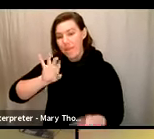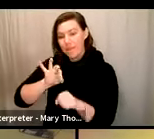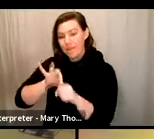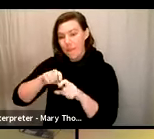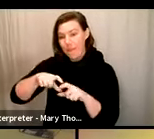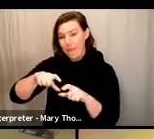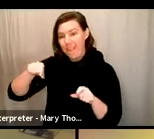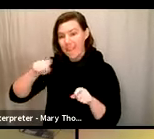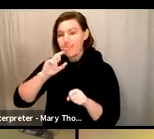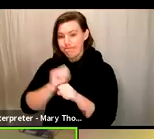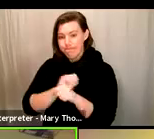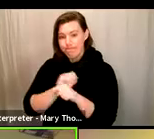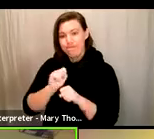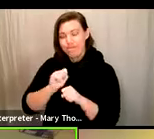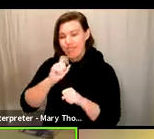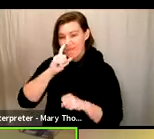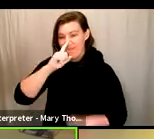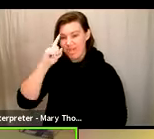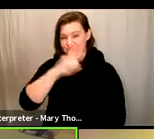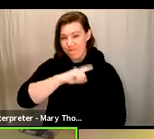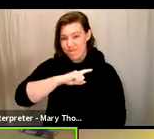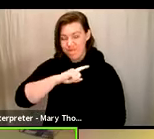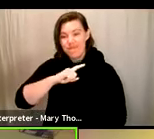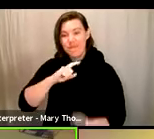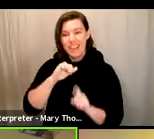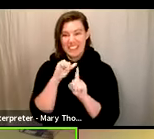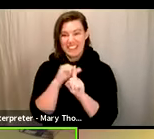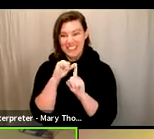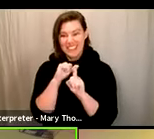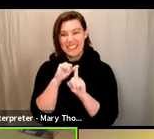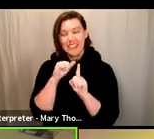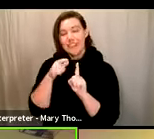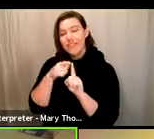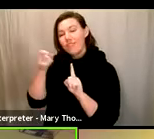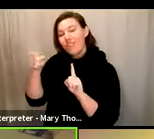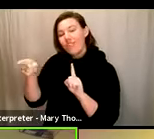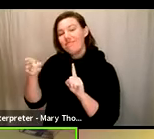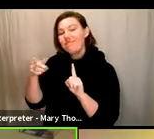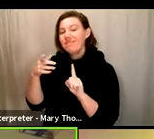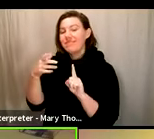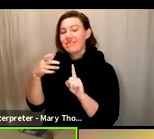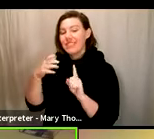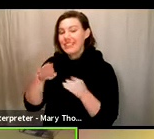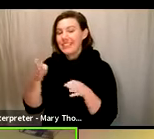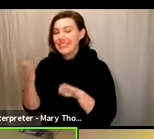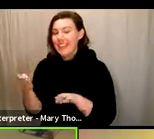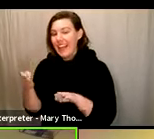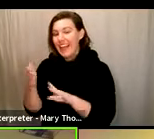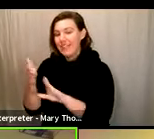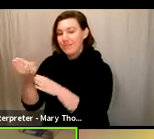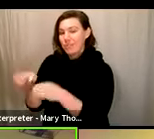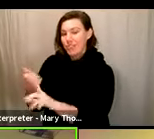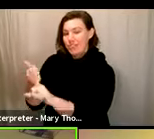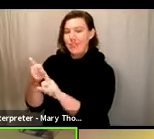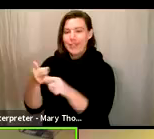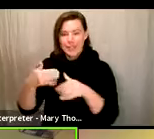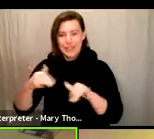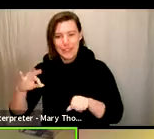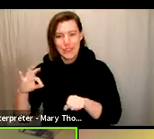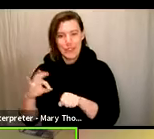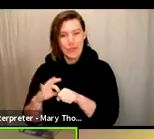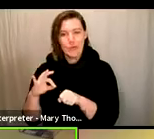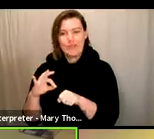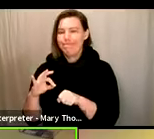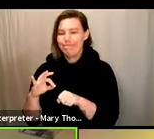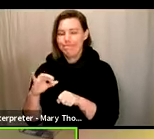We have a number of safeguards that are in place to ensure that this doesn't happen, including regular data uploads from the Department of